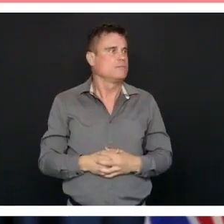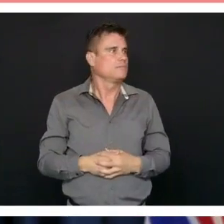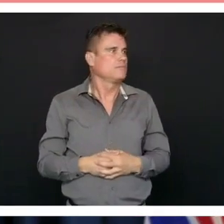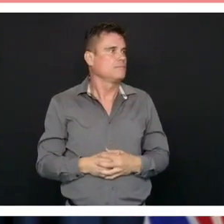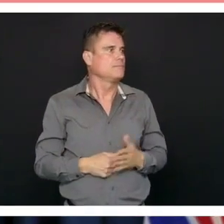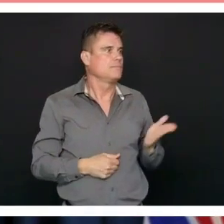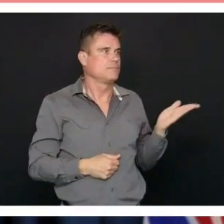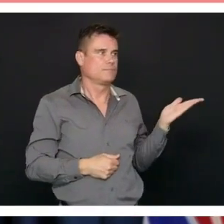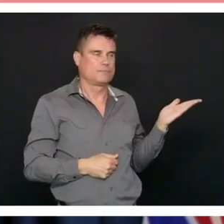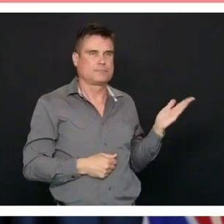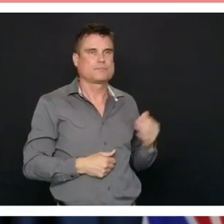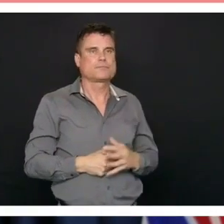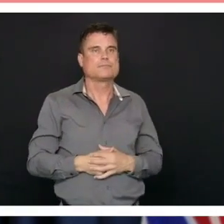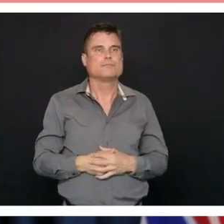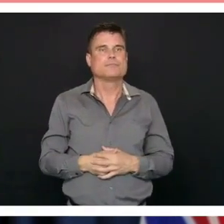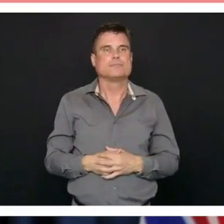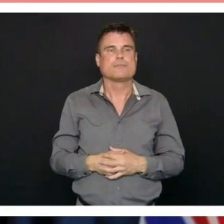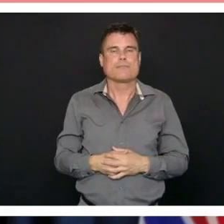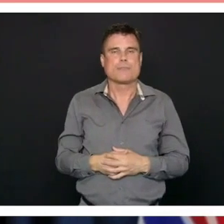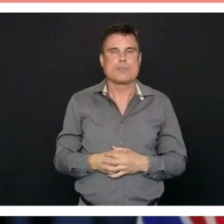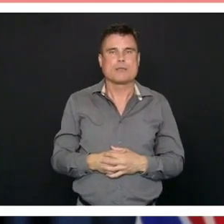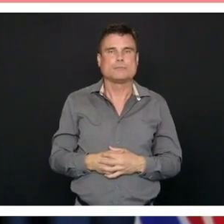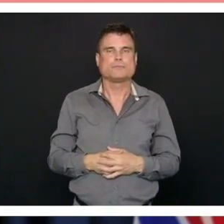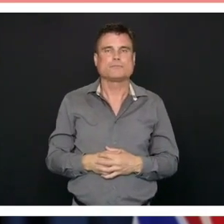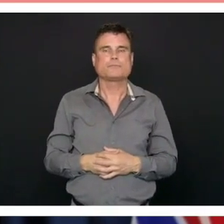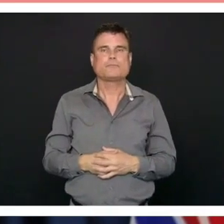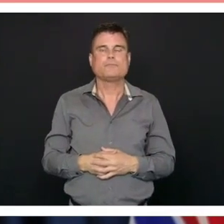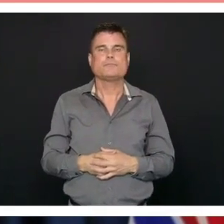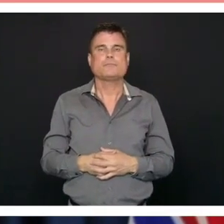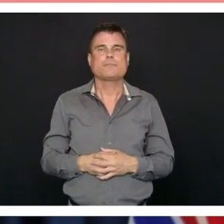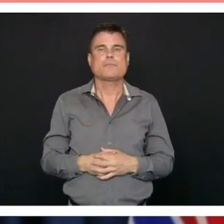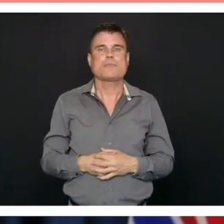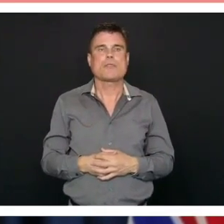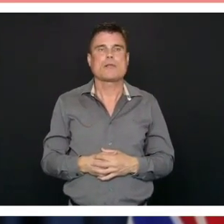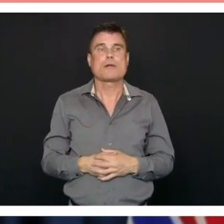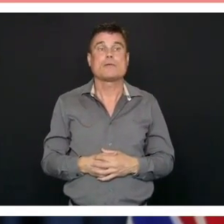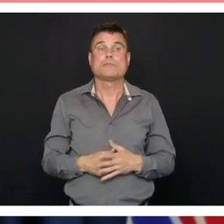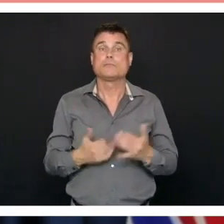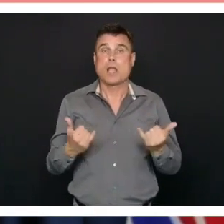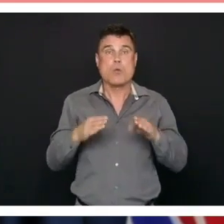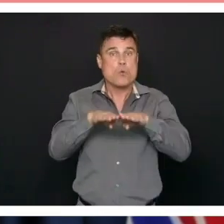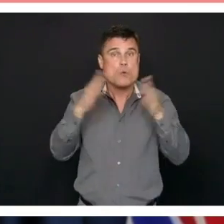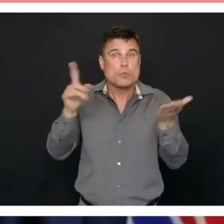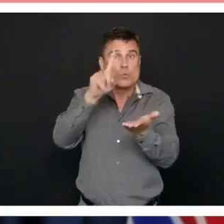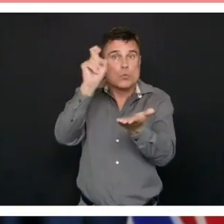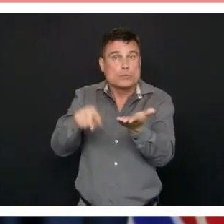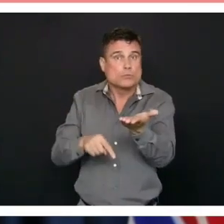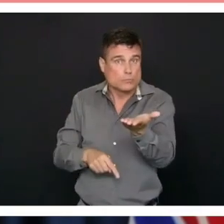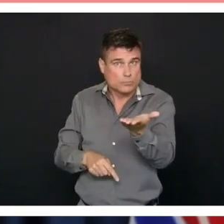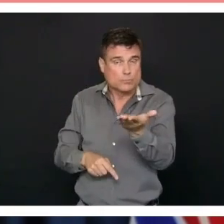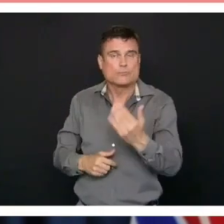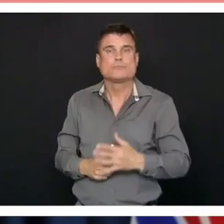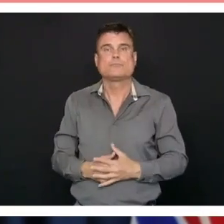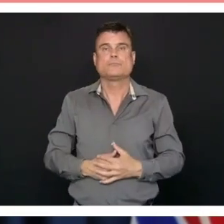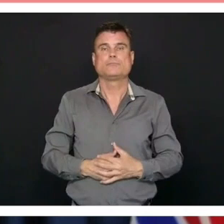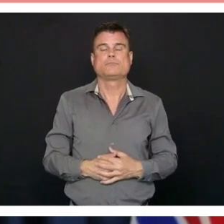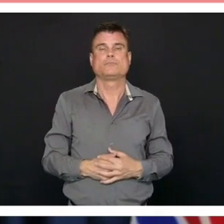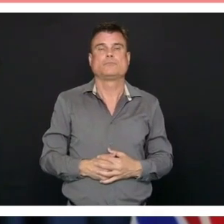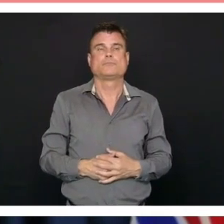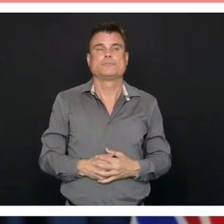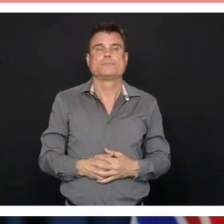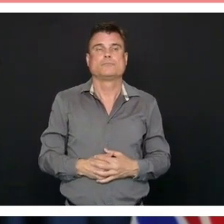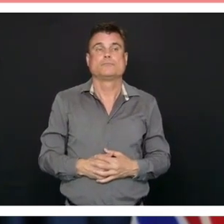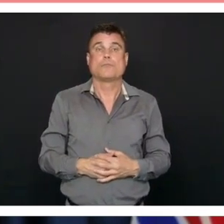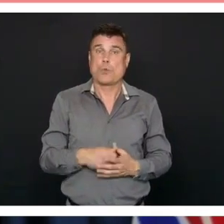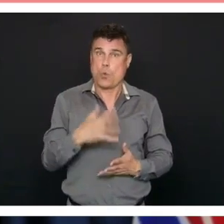Thanks, Adrian. Thanks, Bonnie. I think, Jen, you're... Reminder to reporters on the line, please press star 1